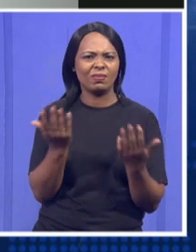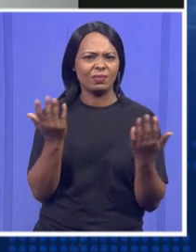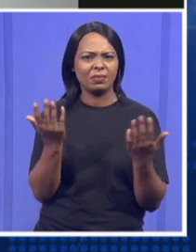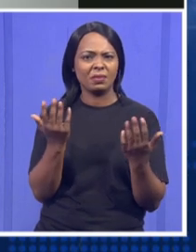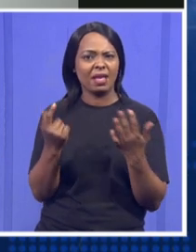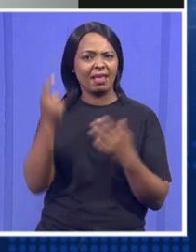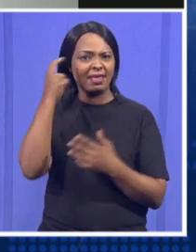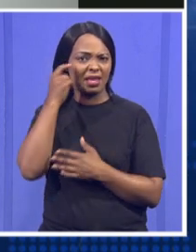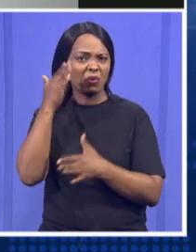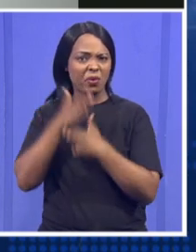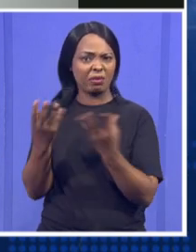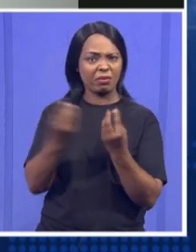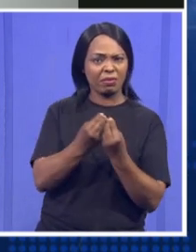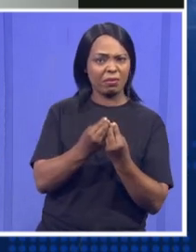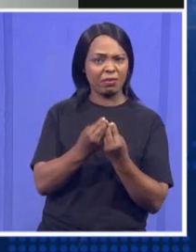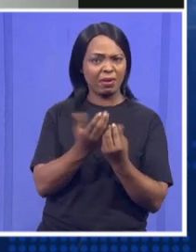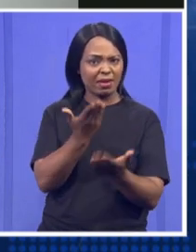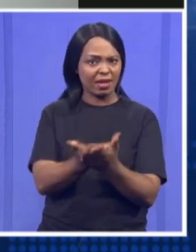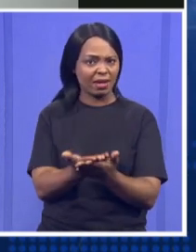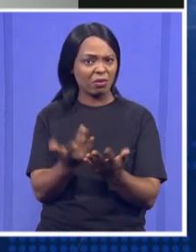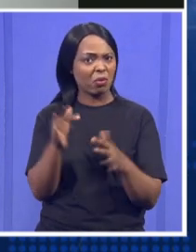work together? What are your reasons?